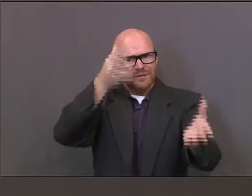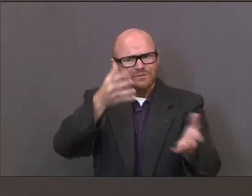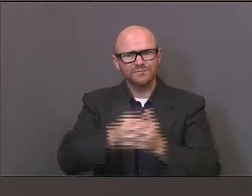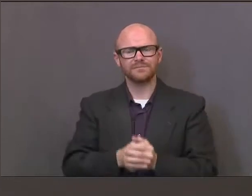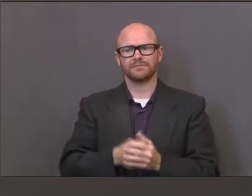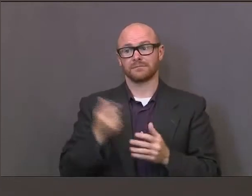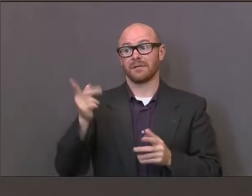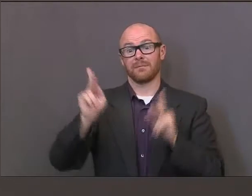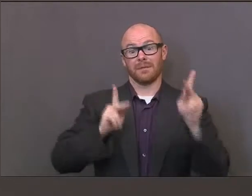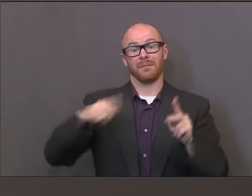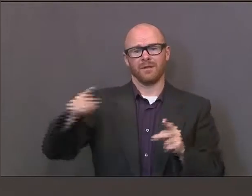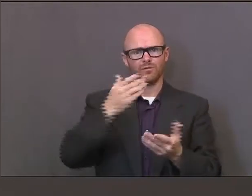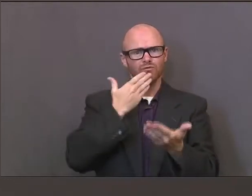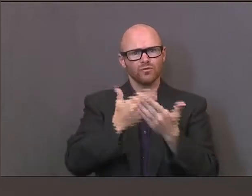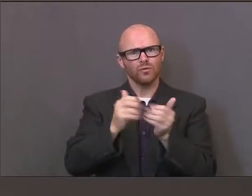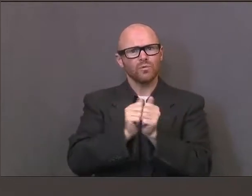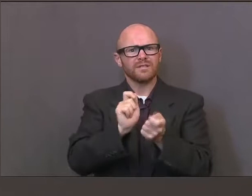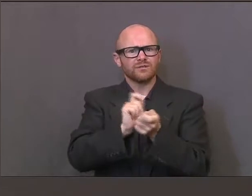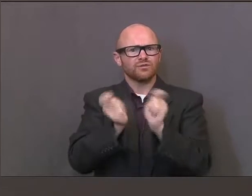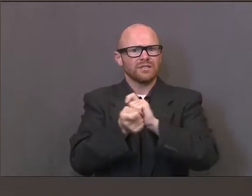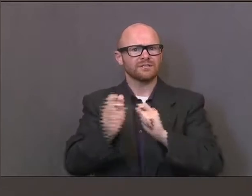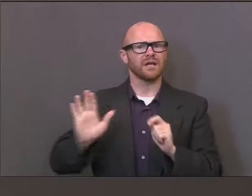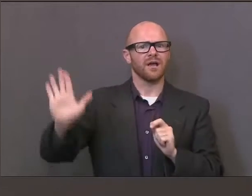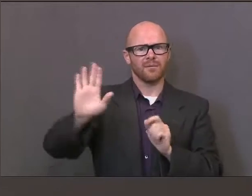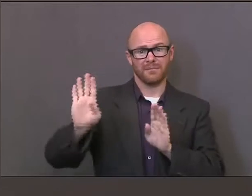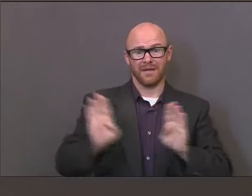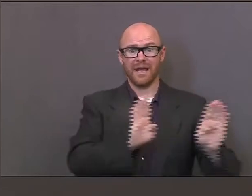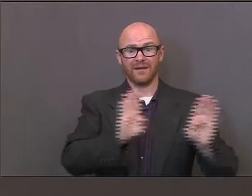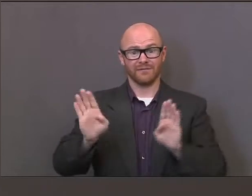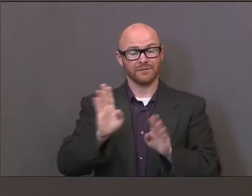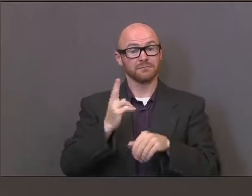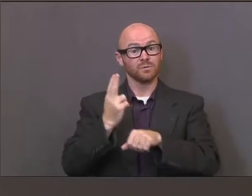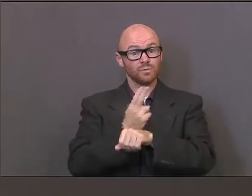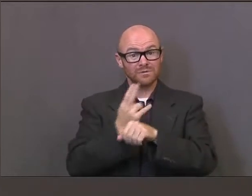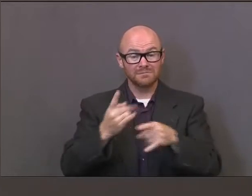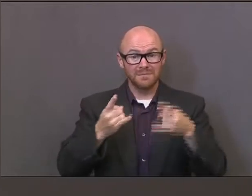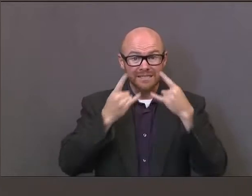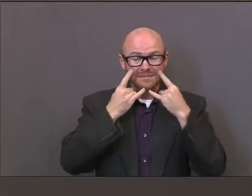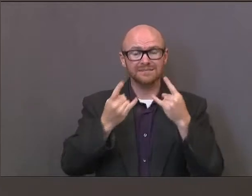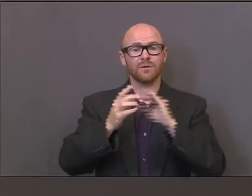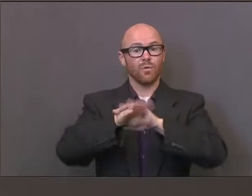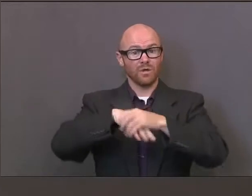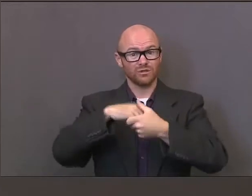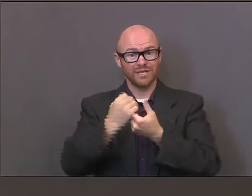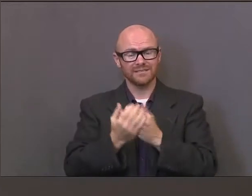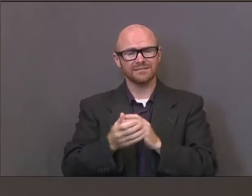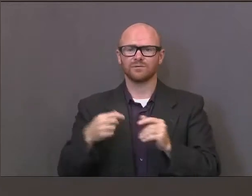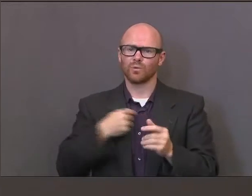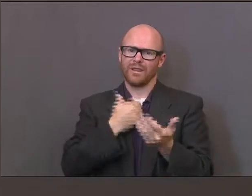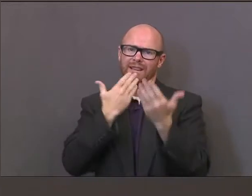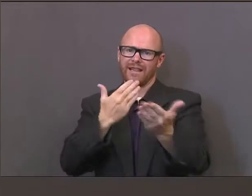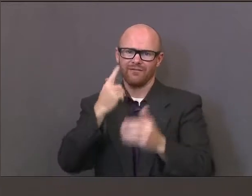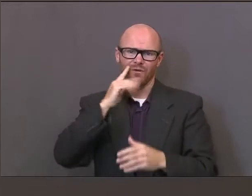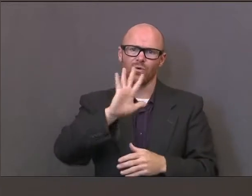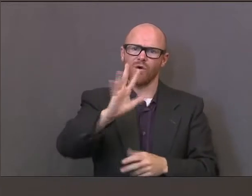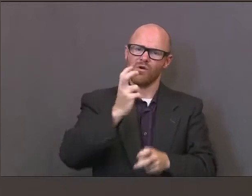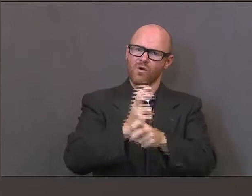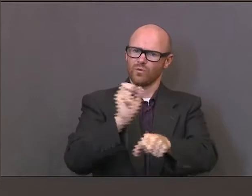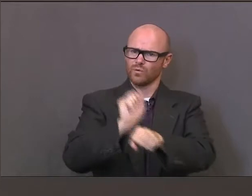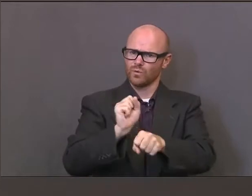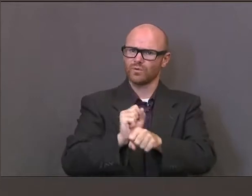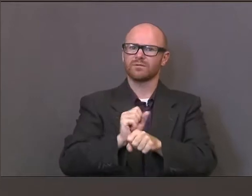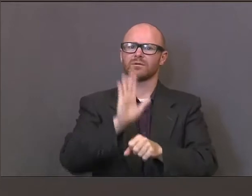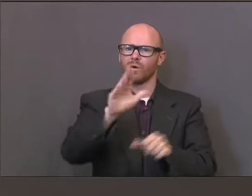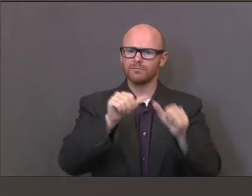behaviors and do what they can to help slow and stop the spread of this coronavirus. So we thank you for your efforts in that